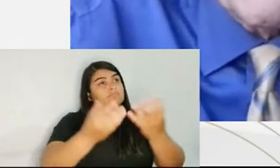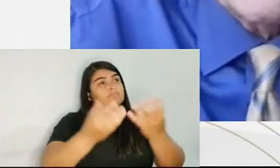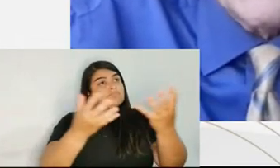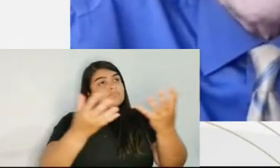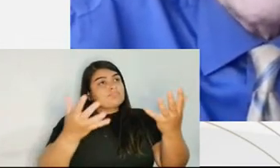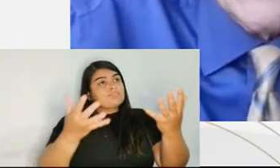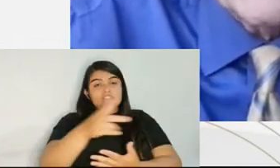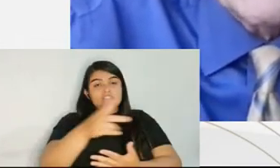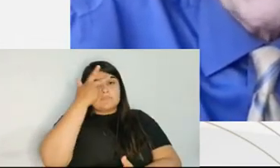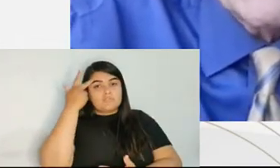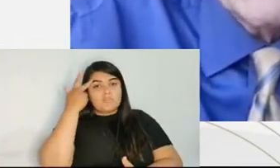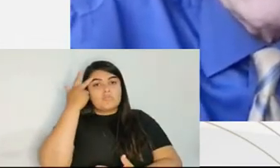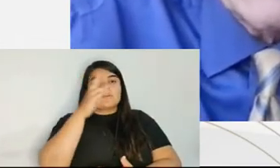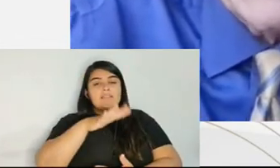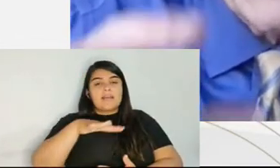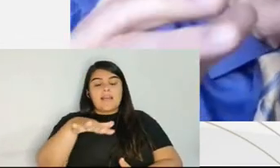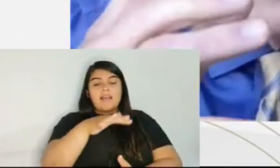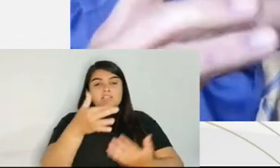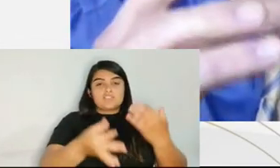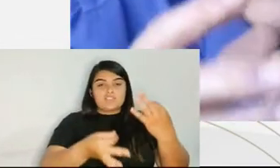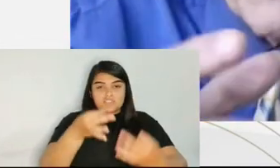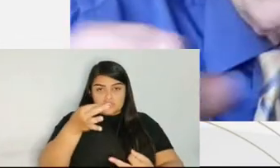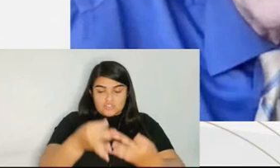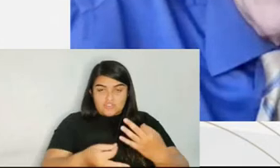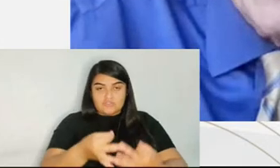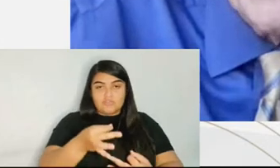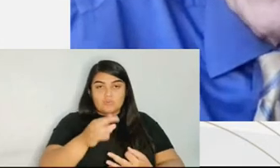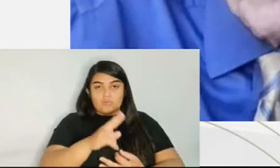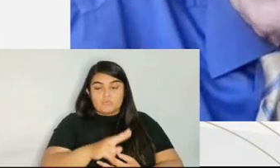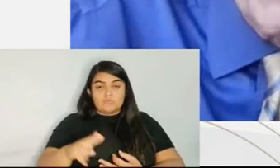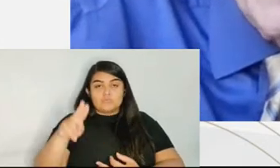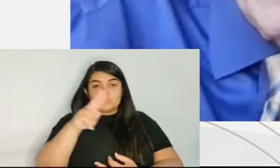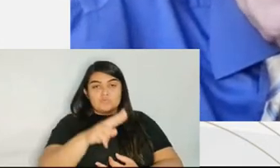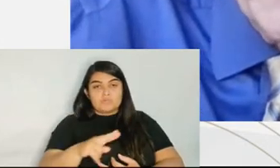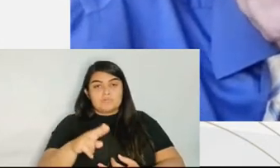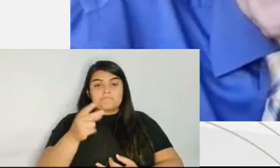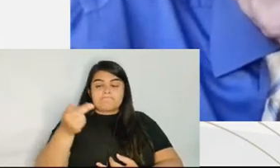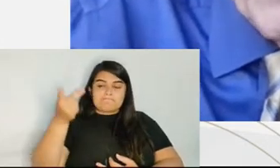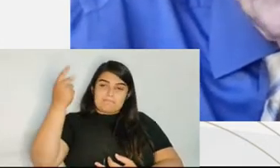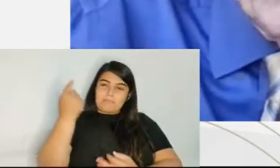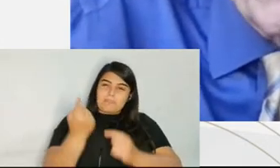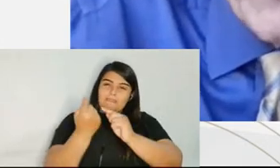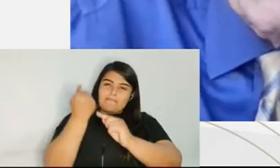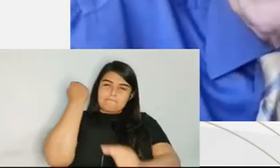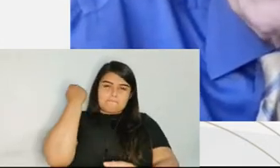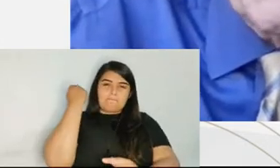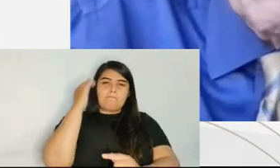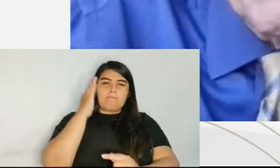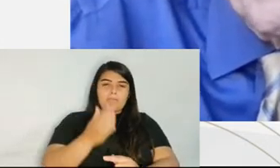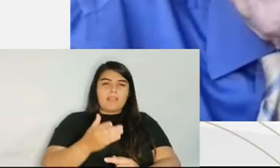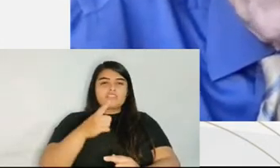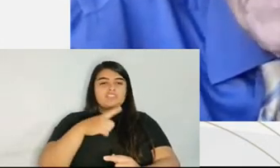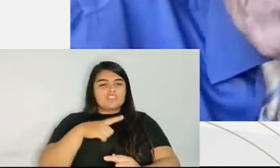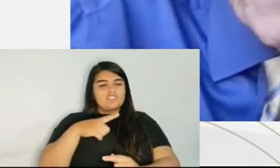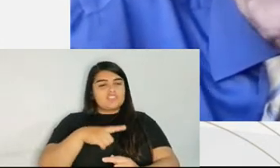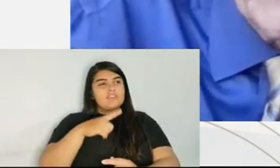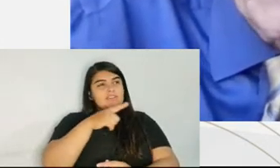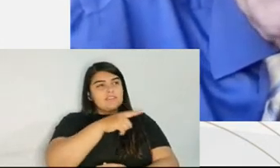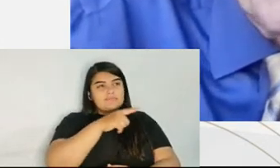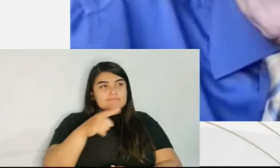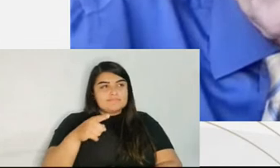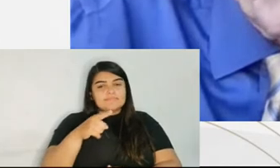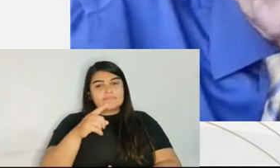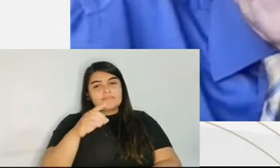crimes where judges had the discretion to sentence from zero to 10 or zero to 20, those crimes couldn't be plea